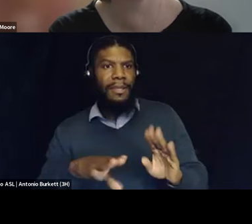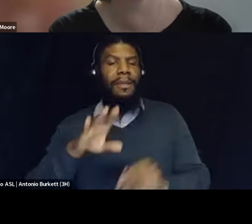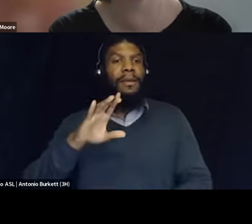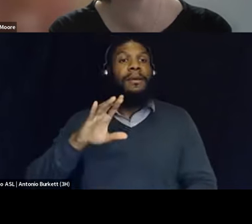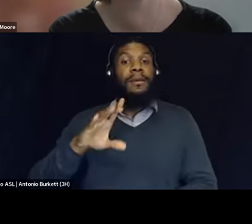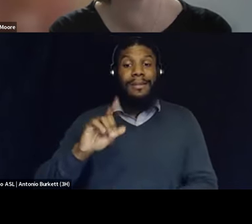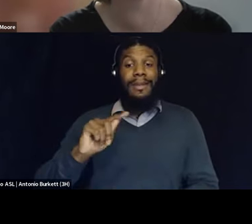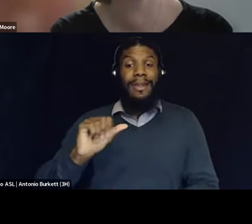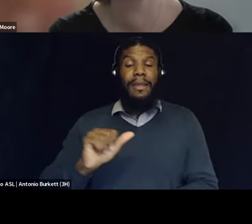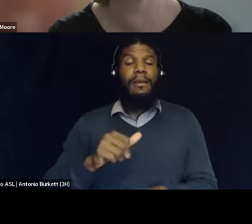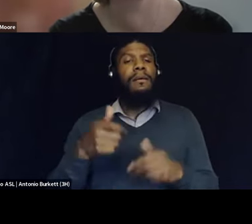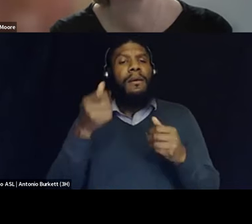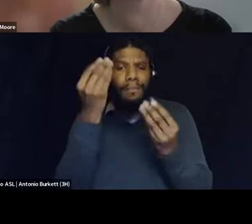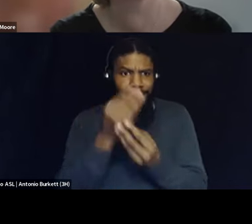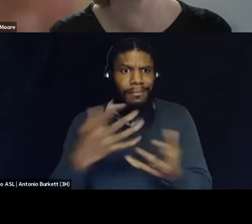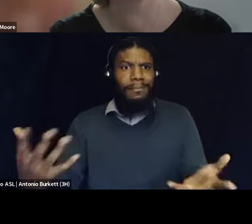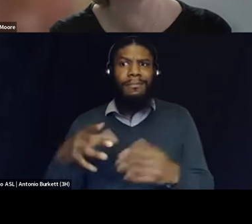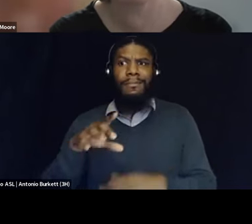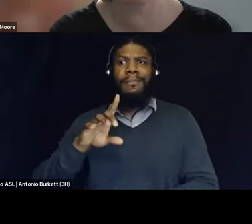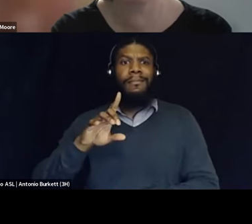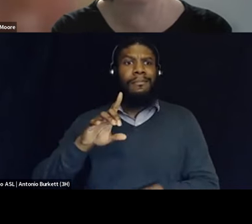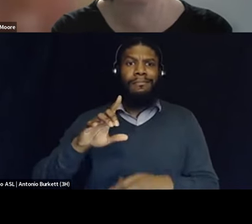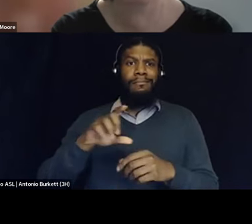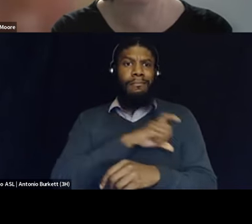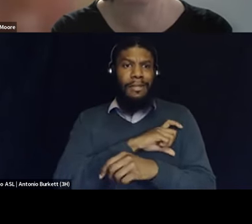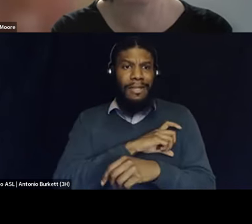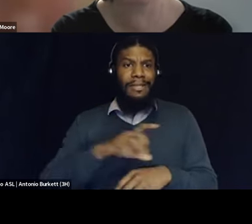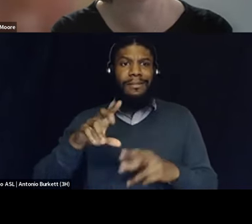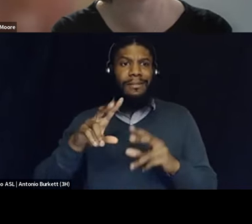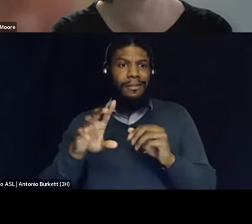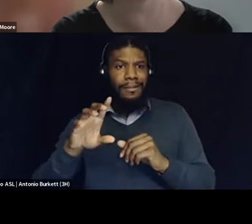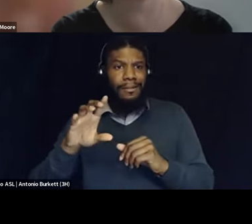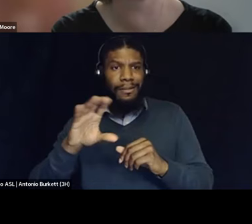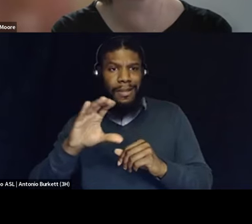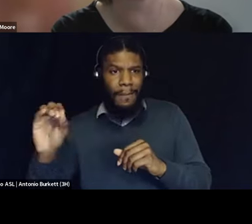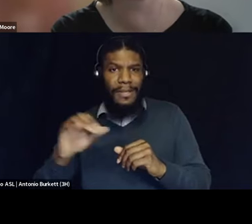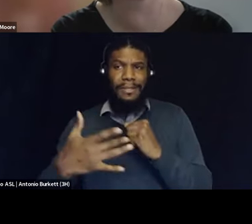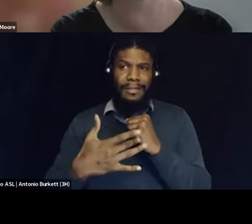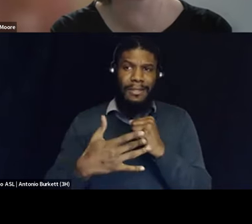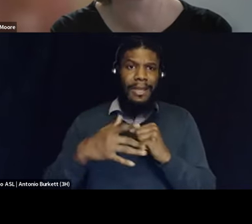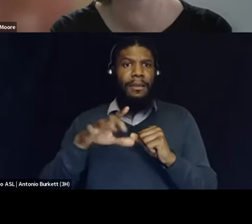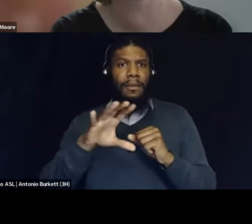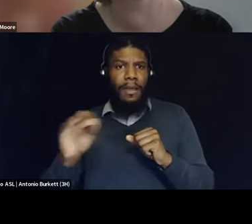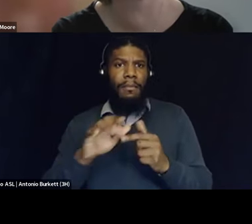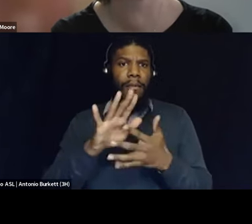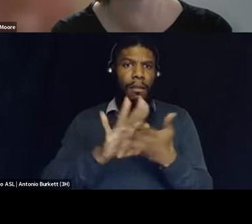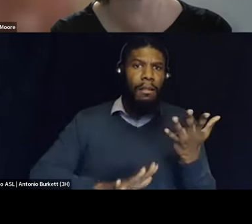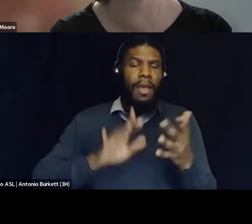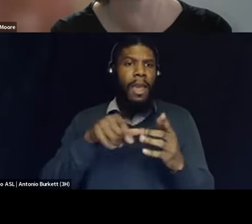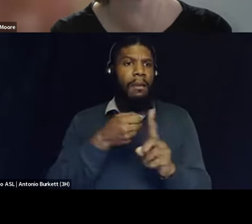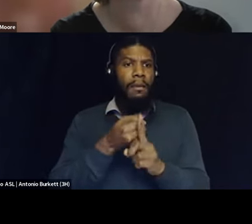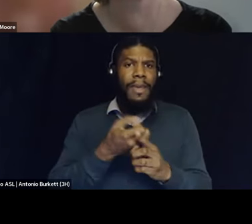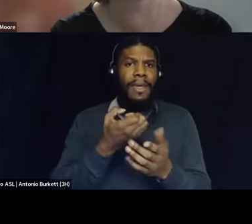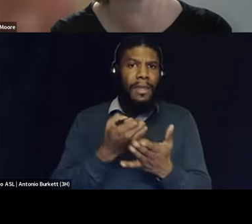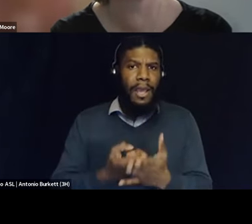policing our economies our access to information or access to services is just shifting and so yeah we just did an